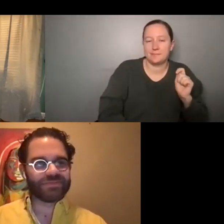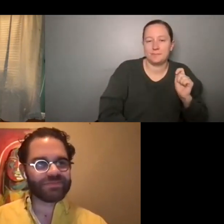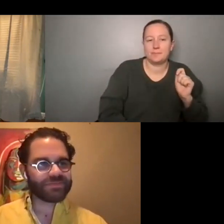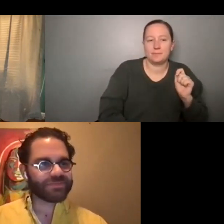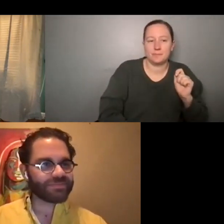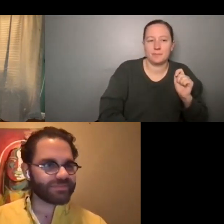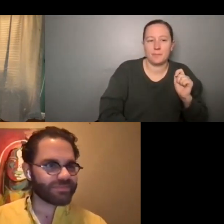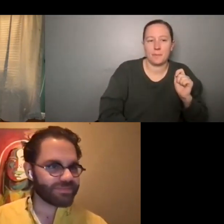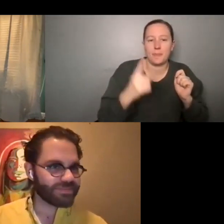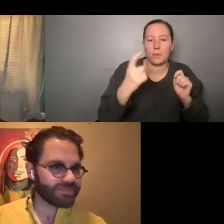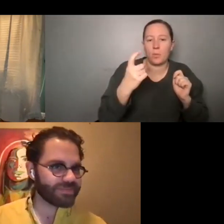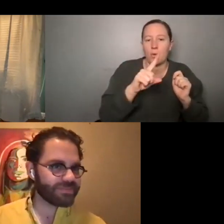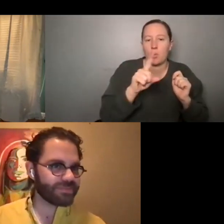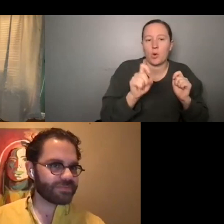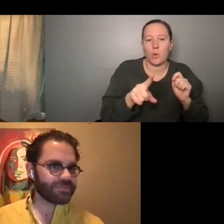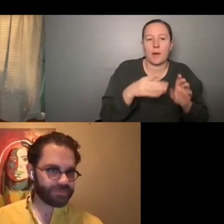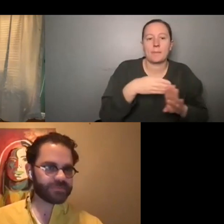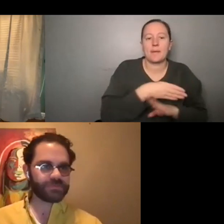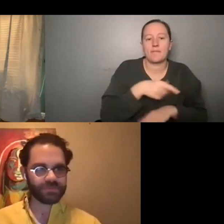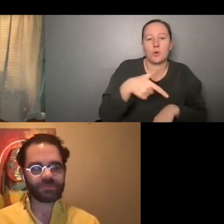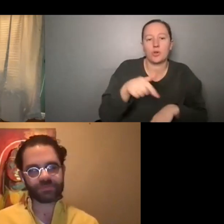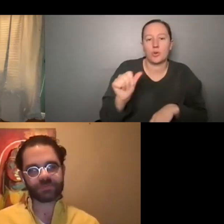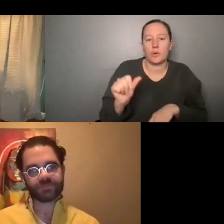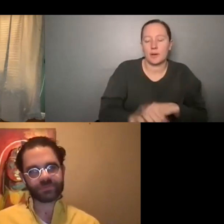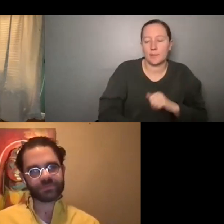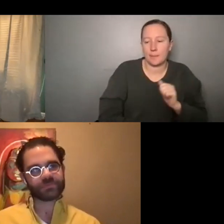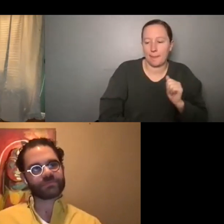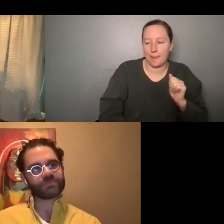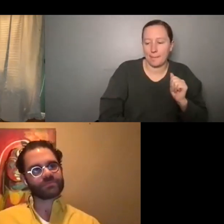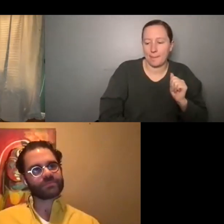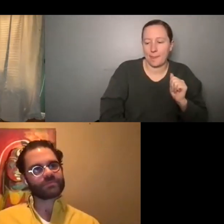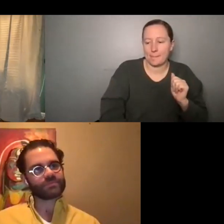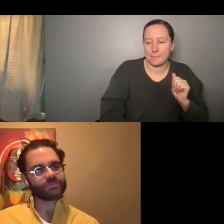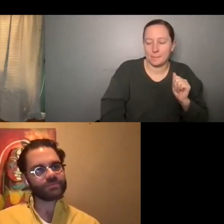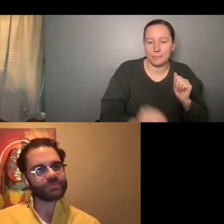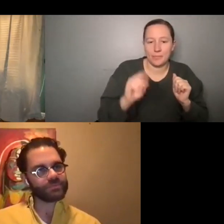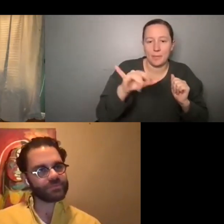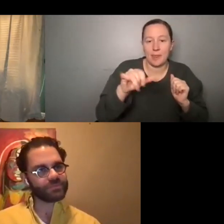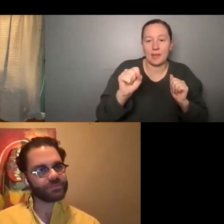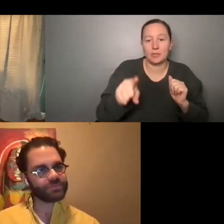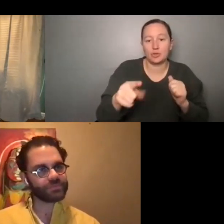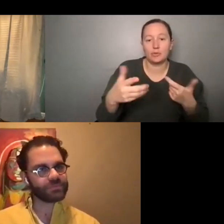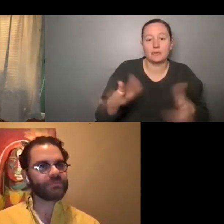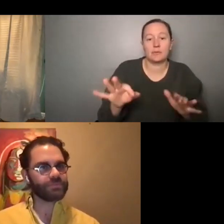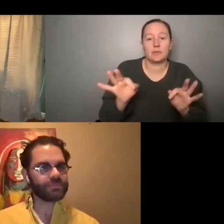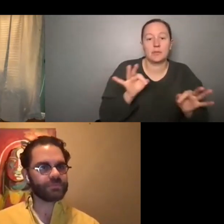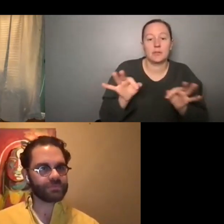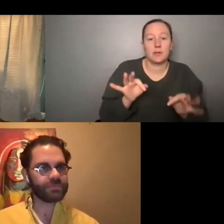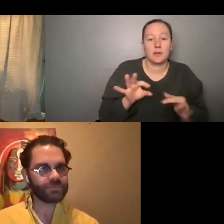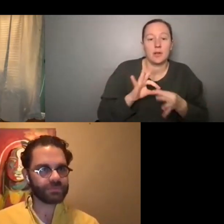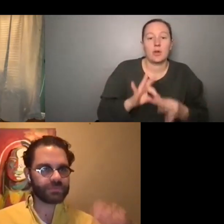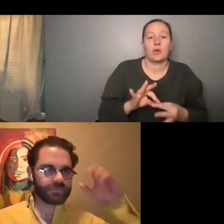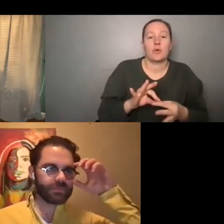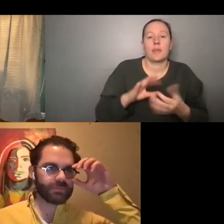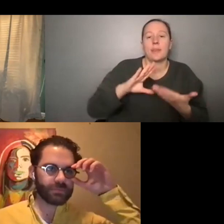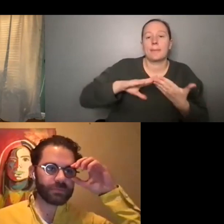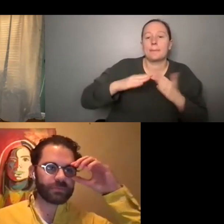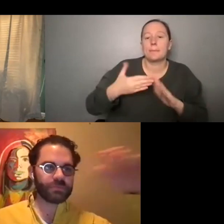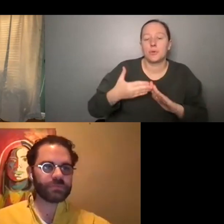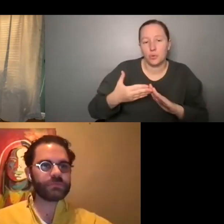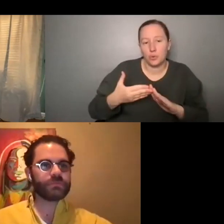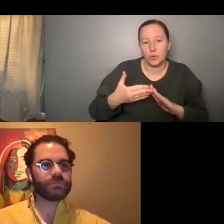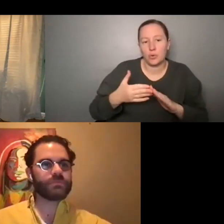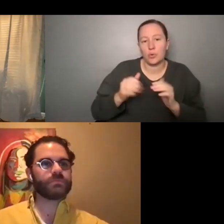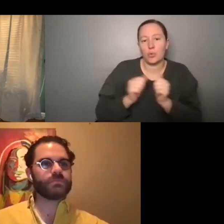yeah, let's talk one last question before we head into our Q and A. Um, but Miles, you talked a little bit about, you know, that community, um,